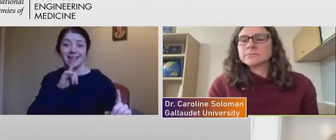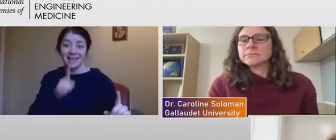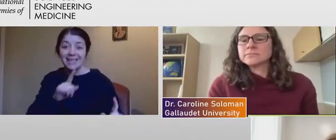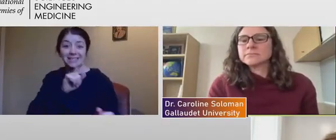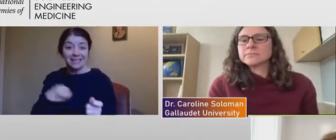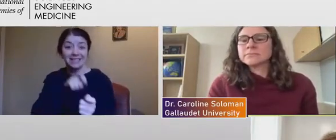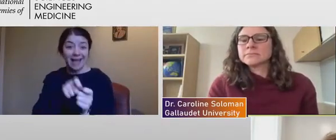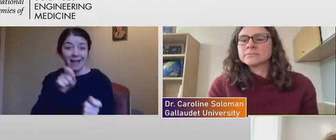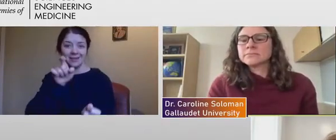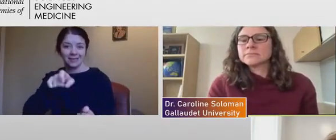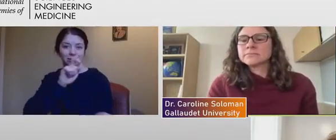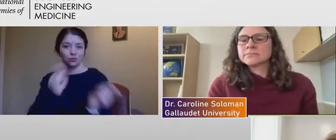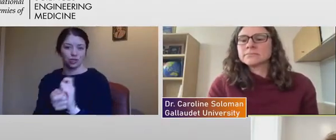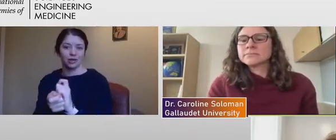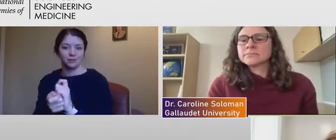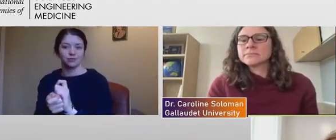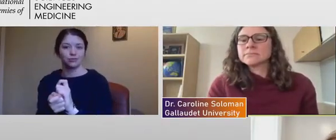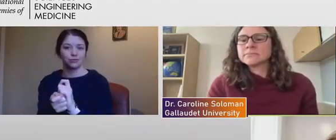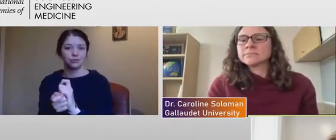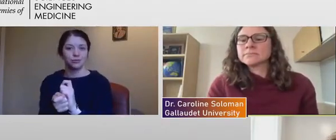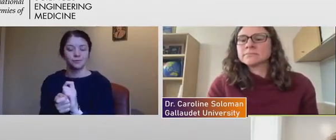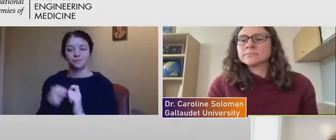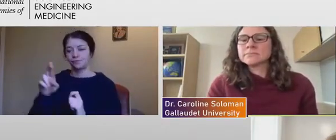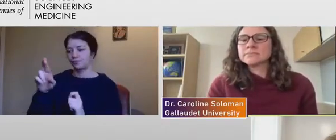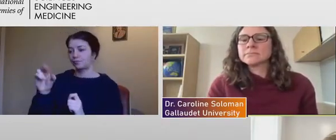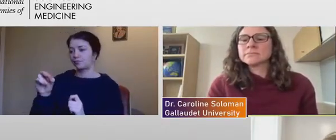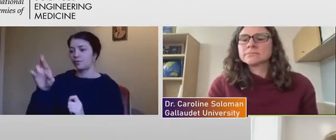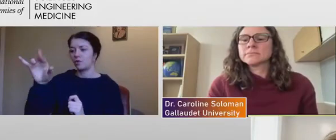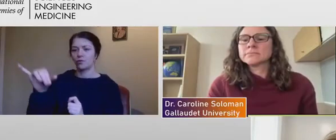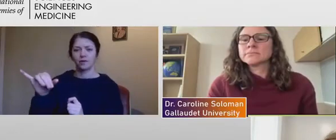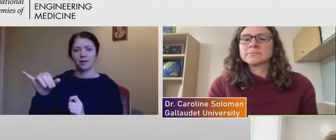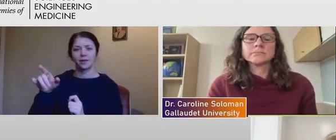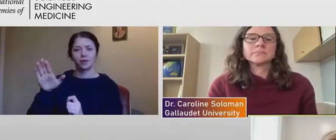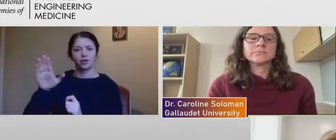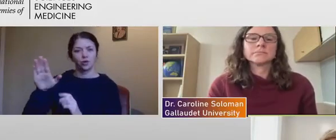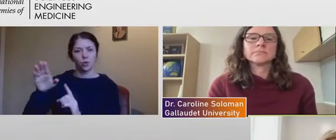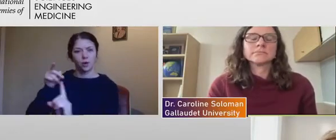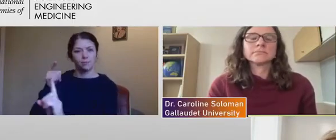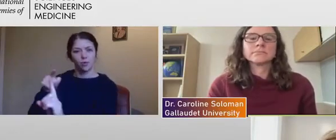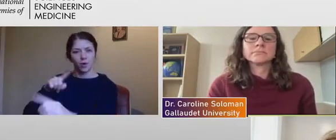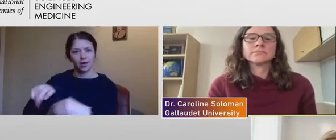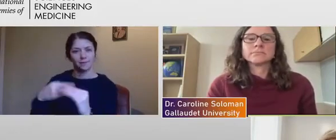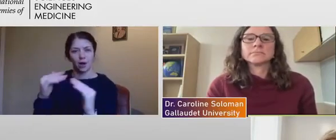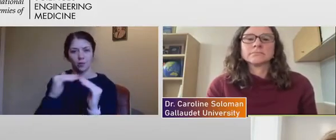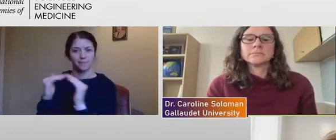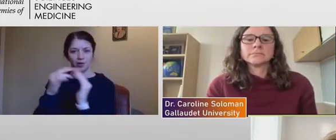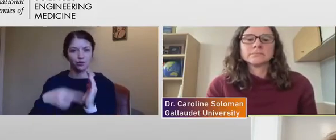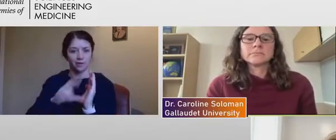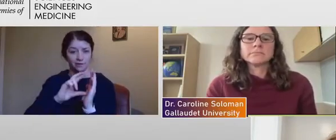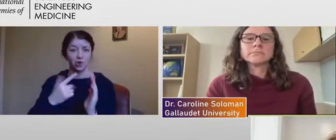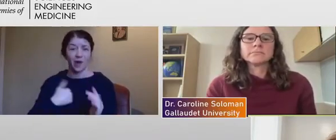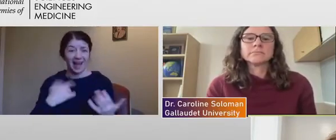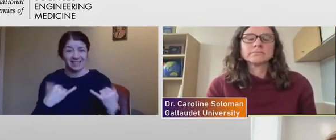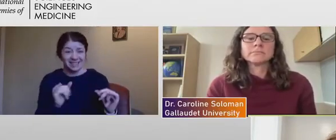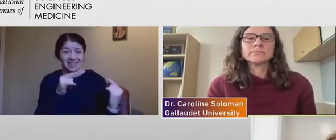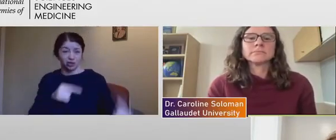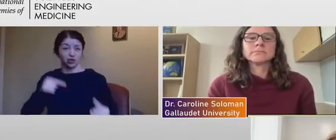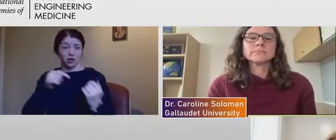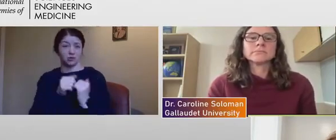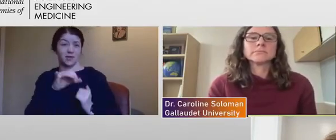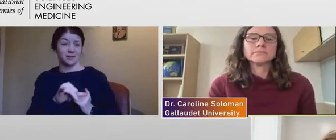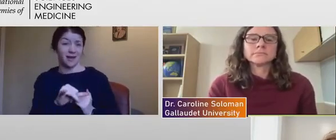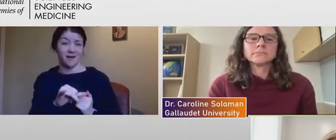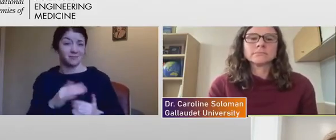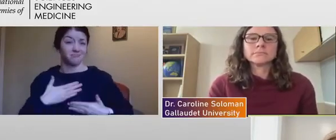Um, and, um, Rory, to your point, peer review, I, I still struggle with it, admittedly, you know, as a